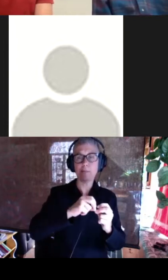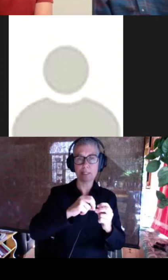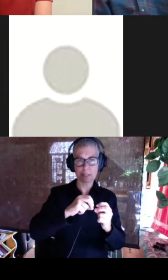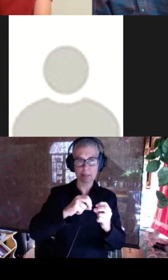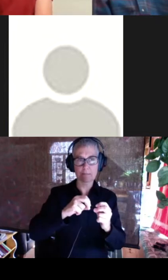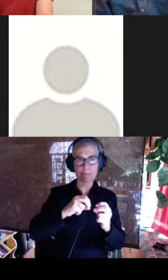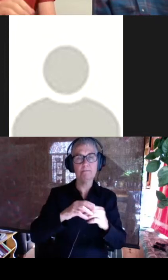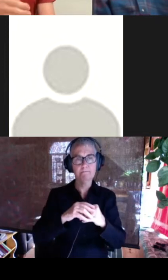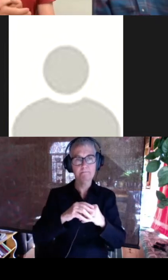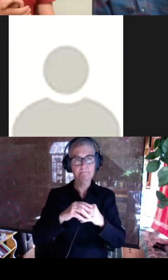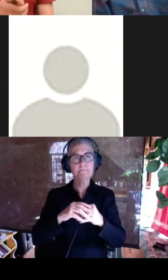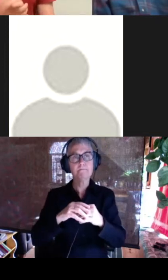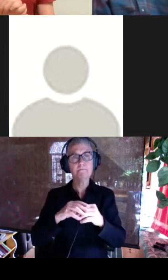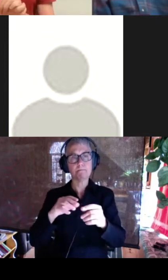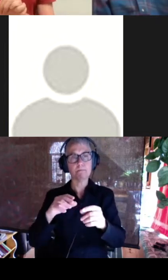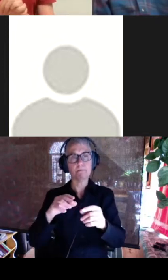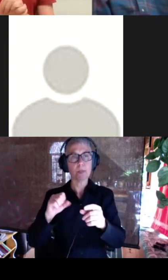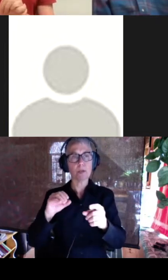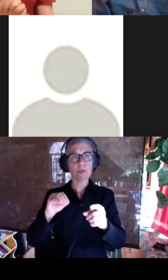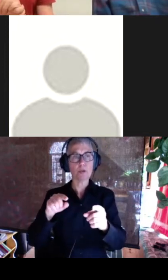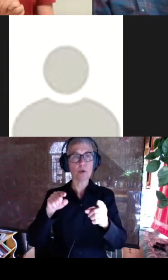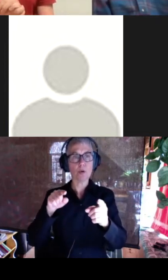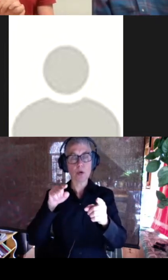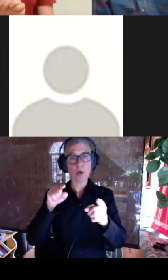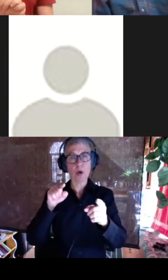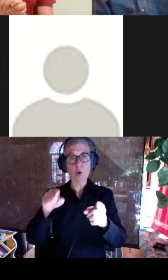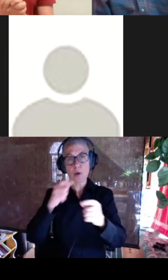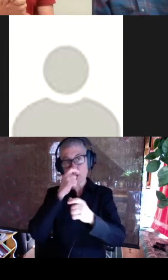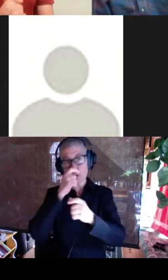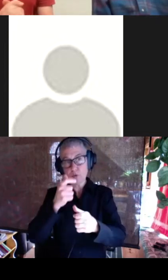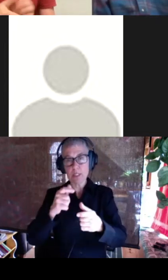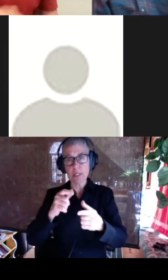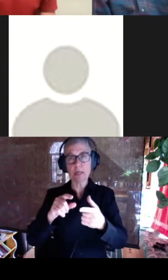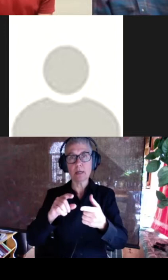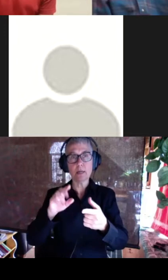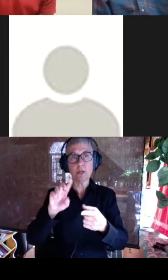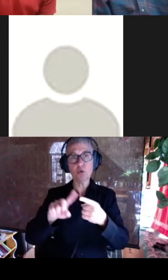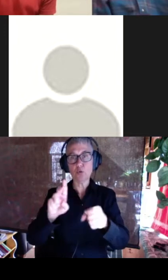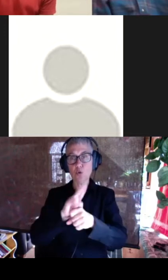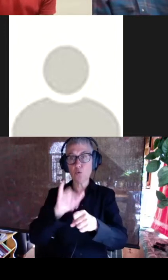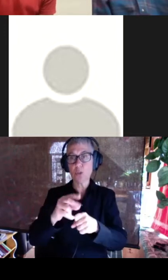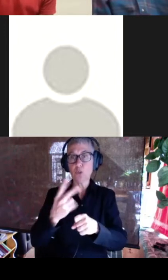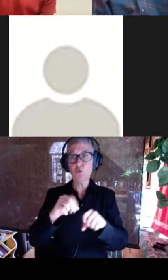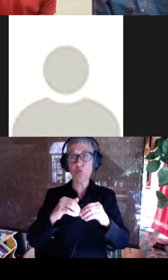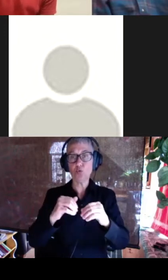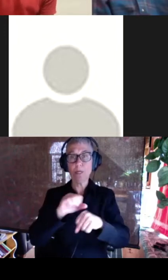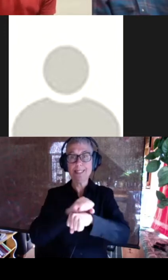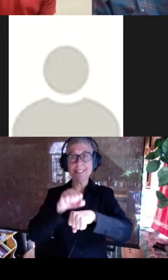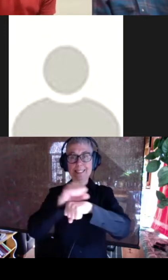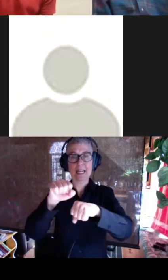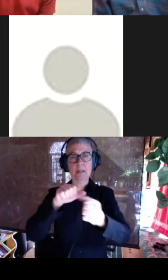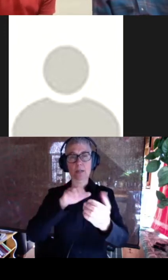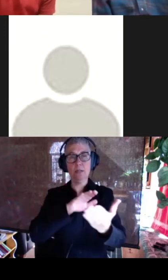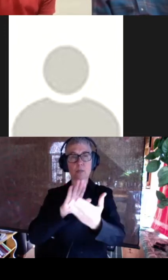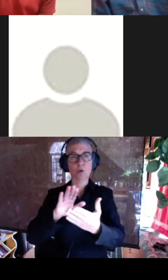So Sydney in our group was interested in doing this, and he took on a two-stage approach. In the first stage, you carry out the